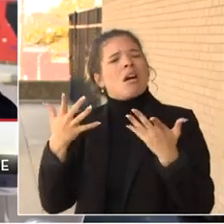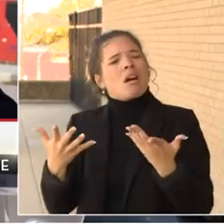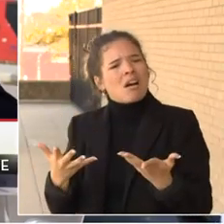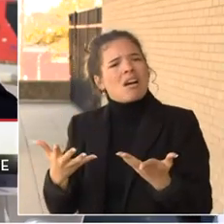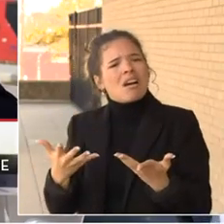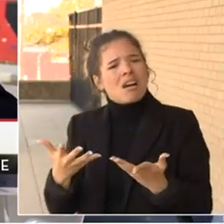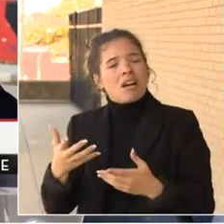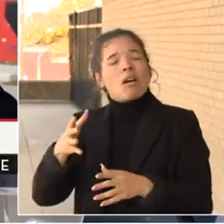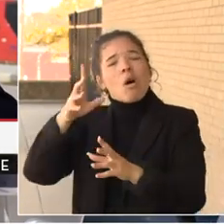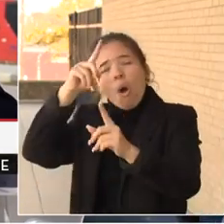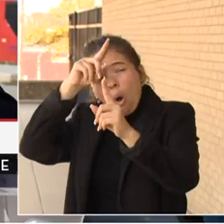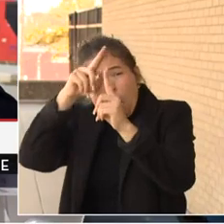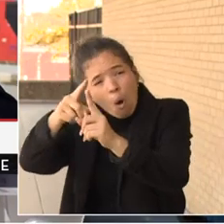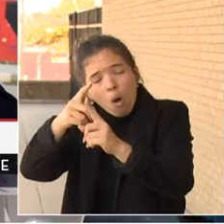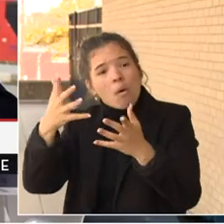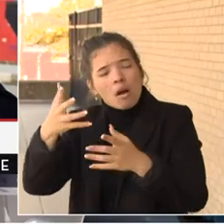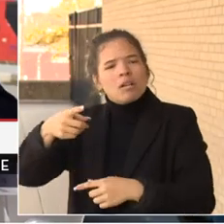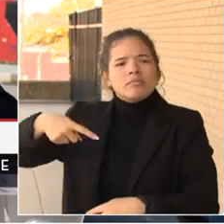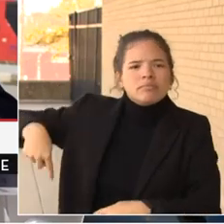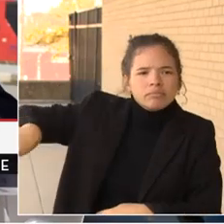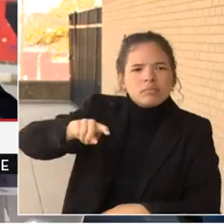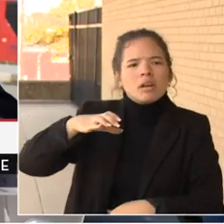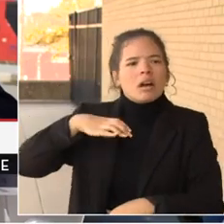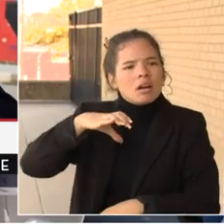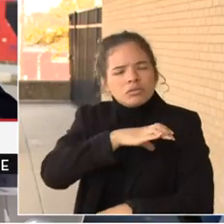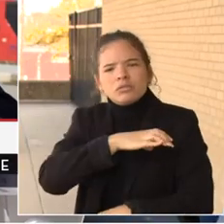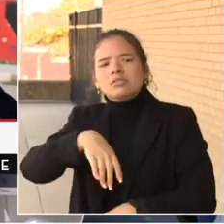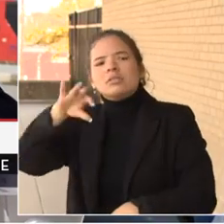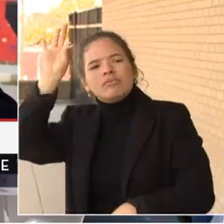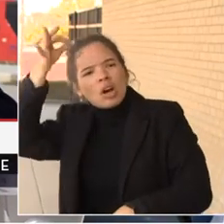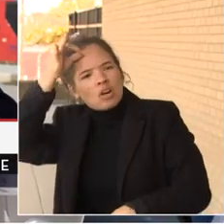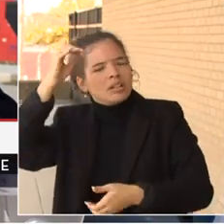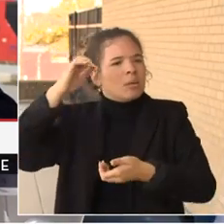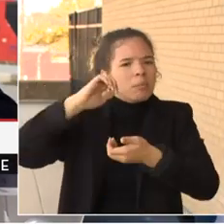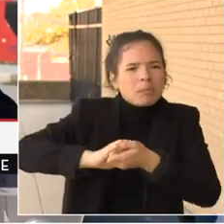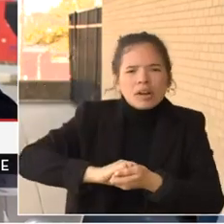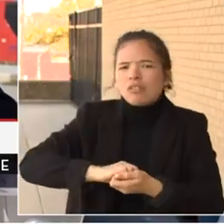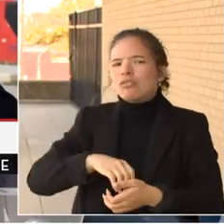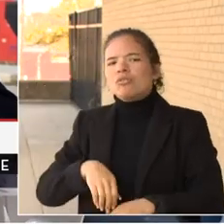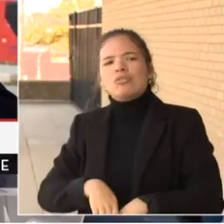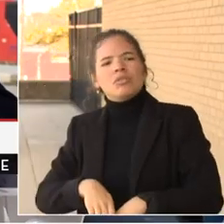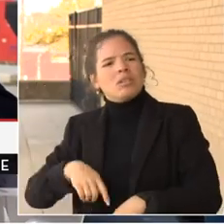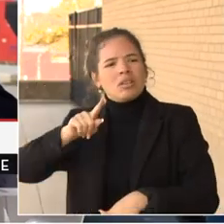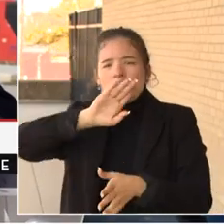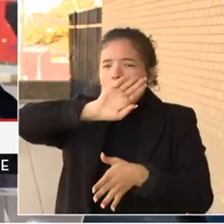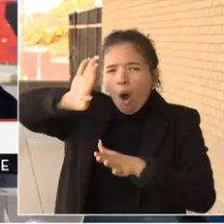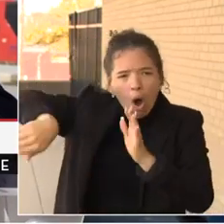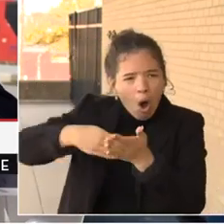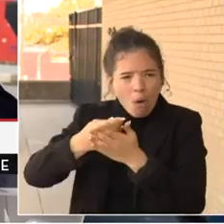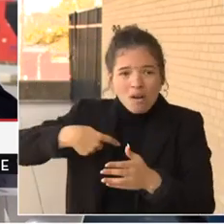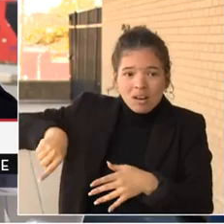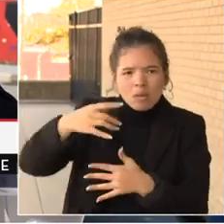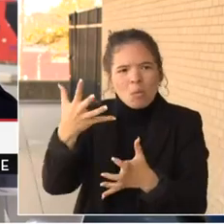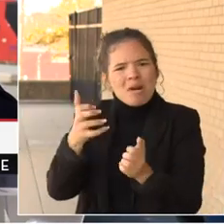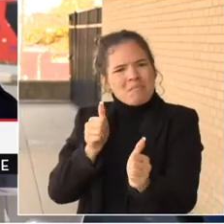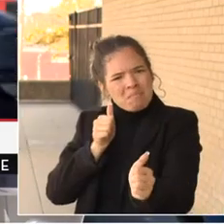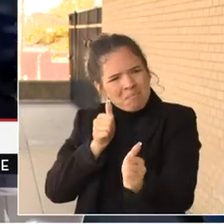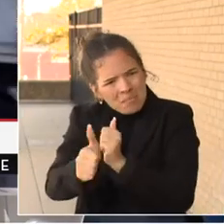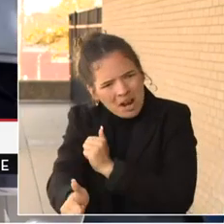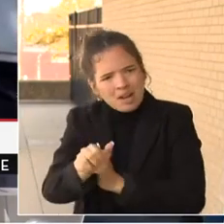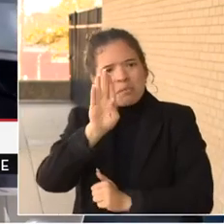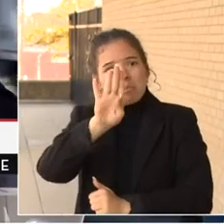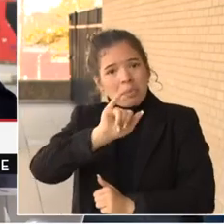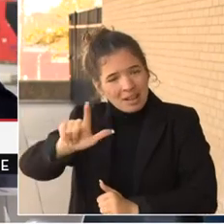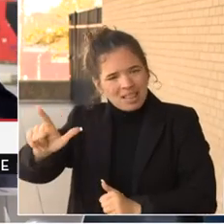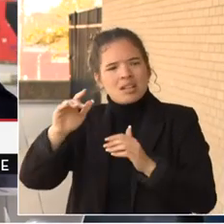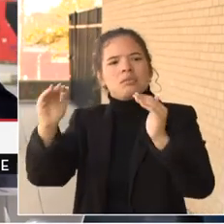council and our federal partners is to pass a bill that, uh, enhances public safety in the district of